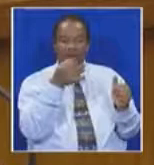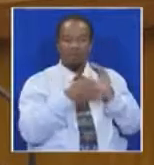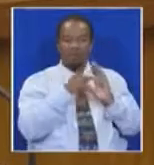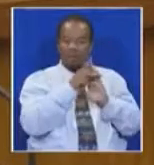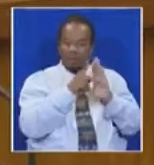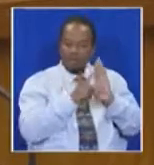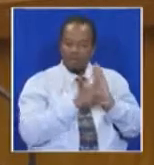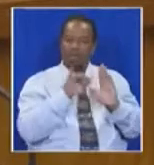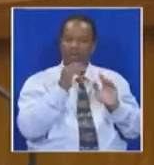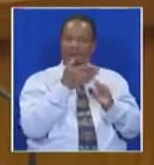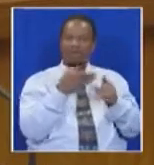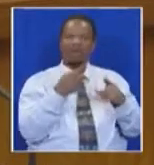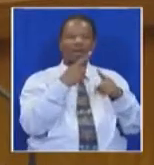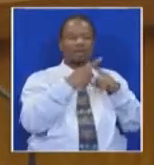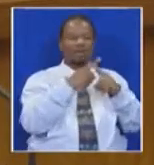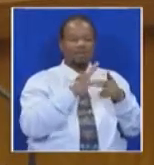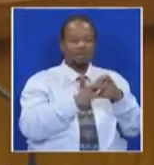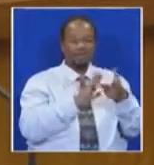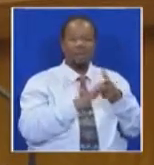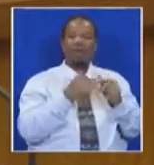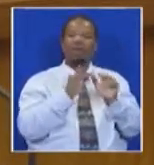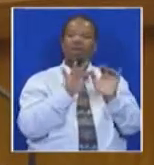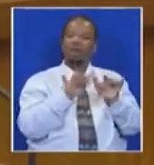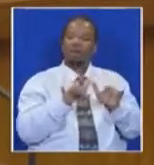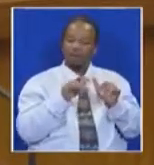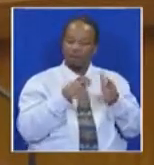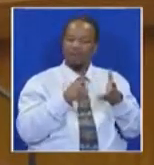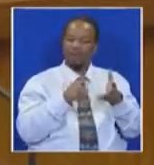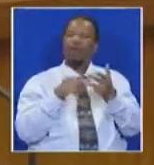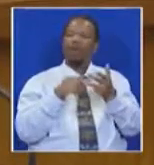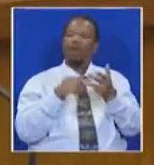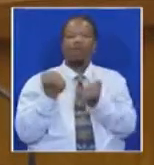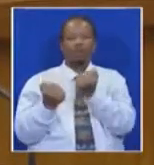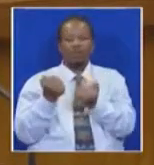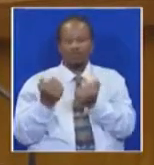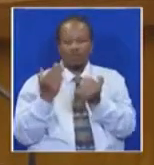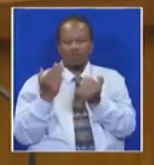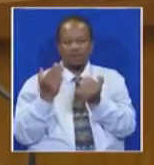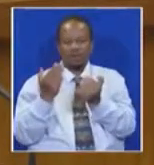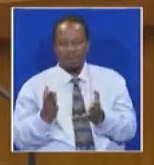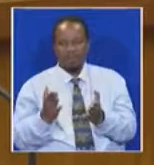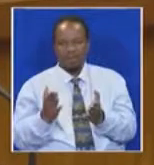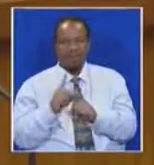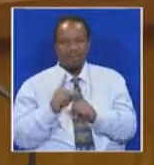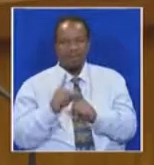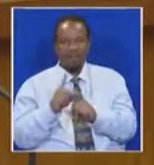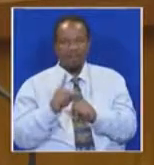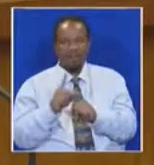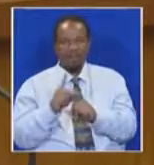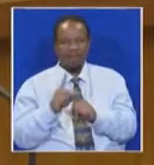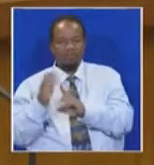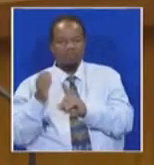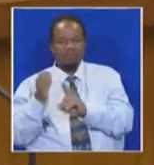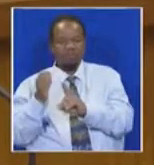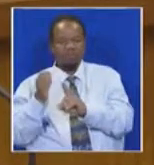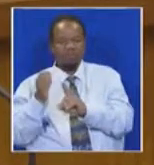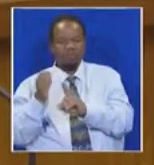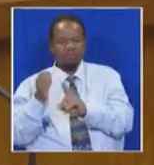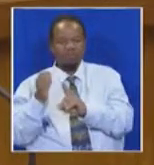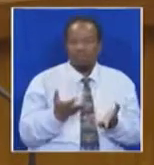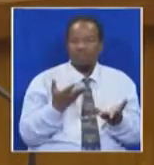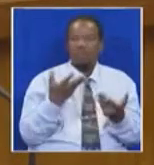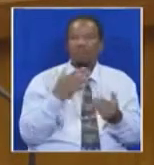executive, the legislator, and the judiciary, in order to prevent the abuse of power. One of the primary